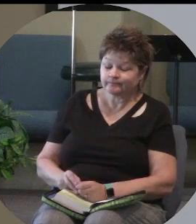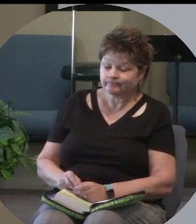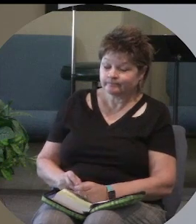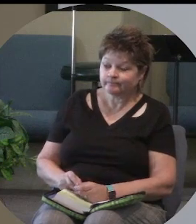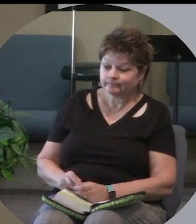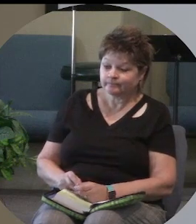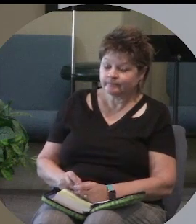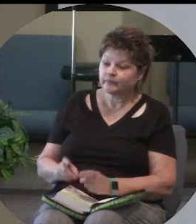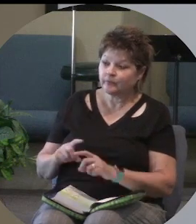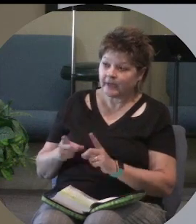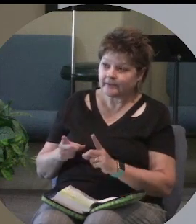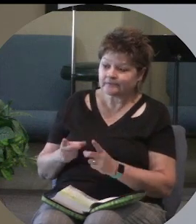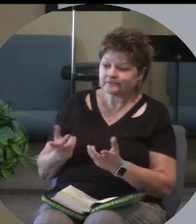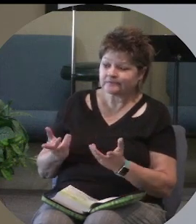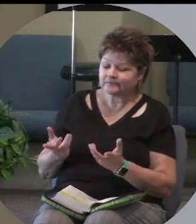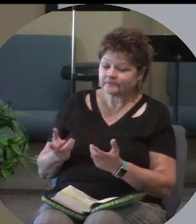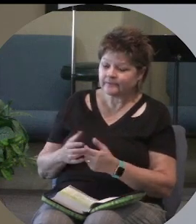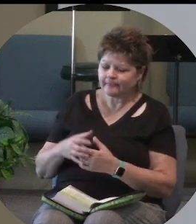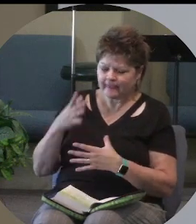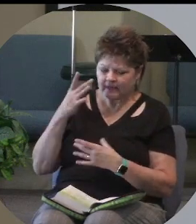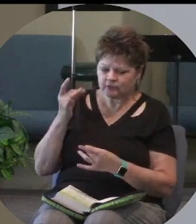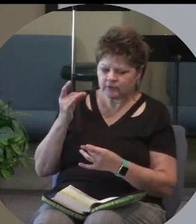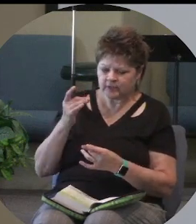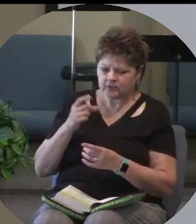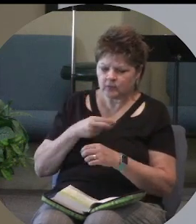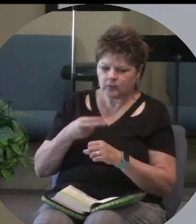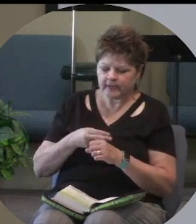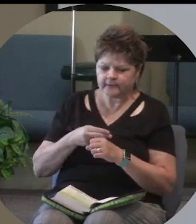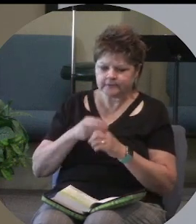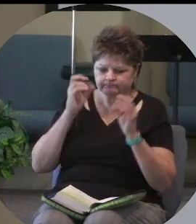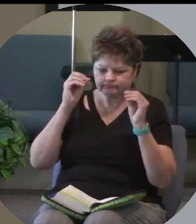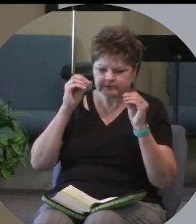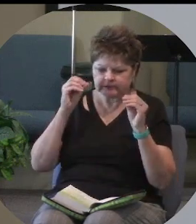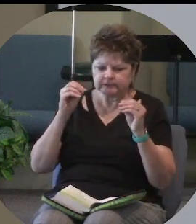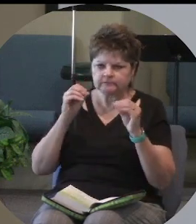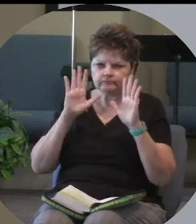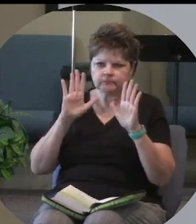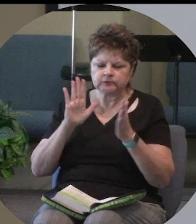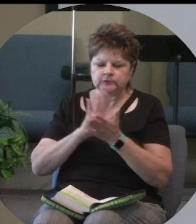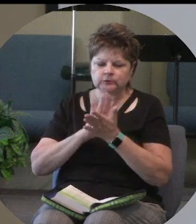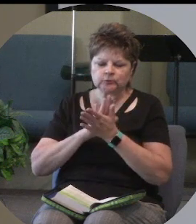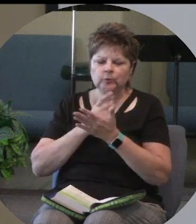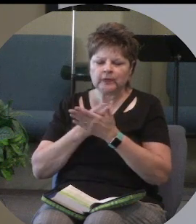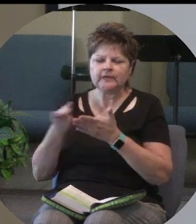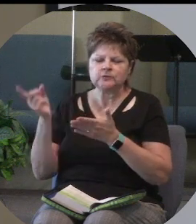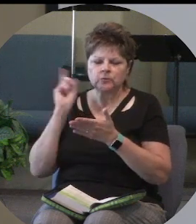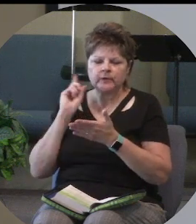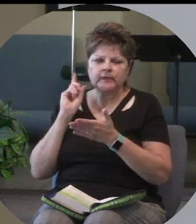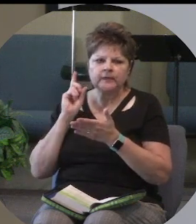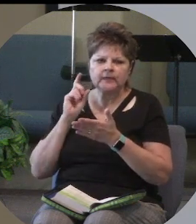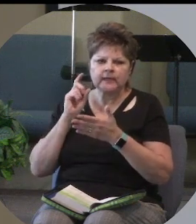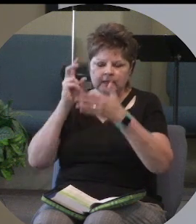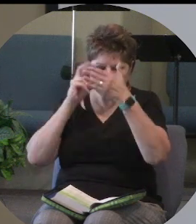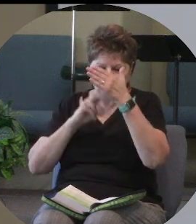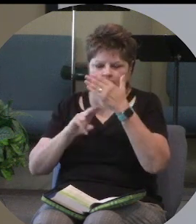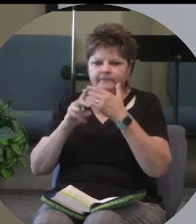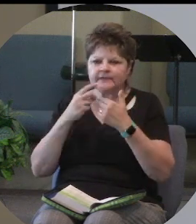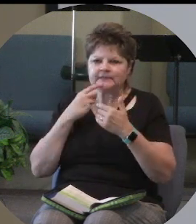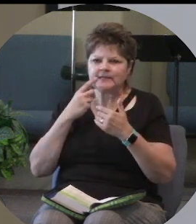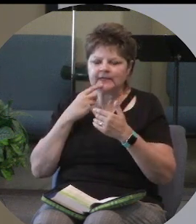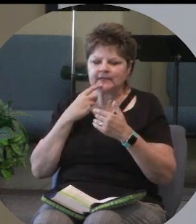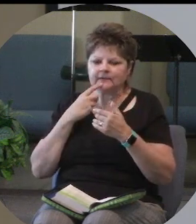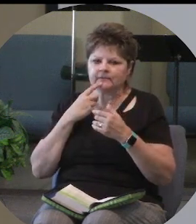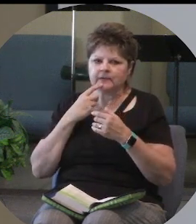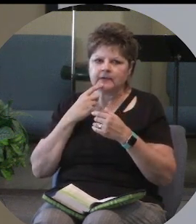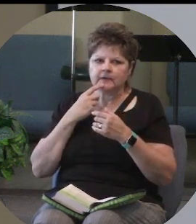But it's kind of funny when I was doing John's Sunday school and the prophet is saying I'm proclaiming all this punishment